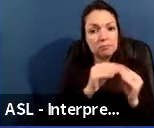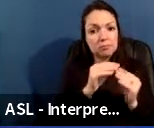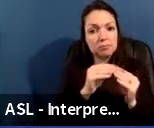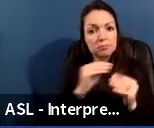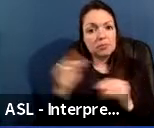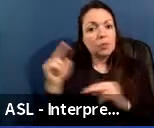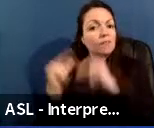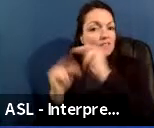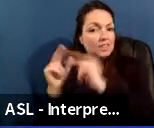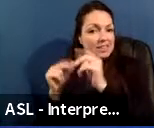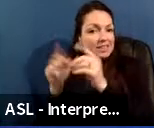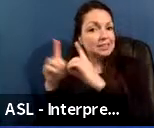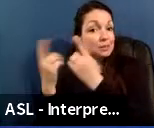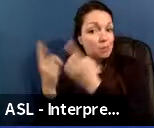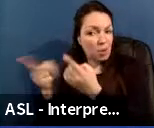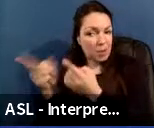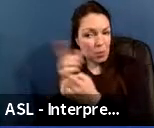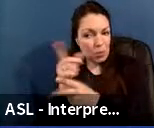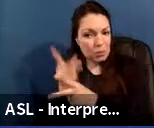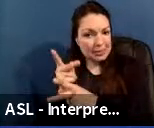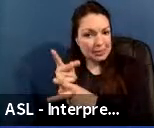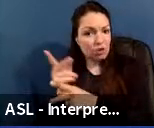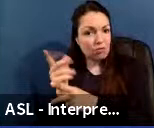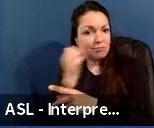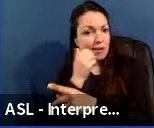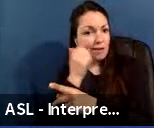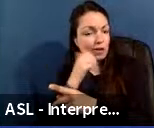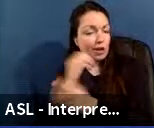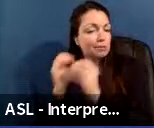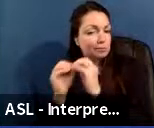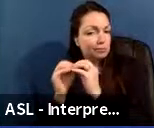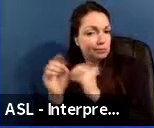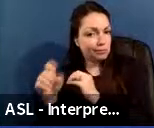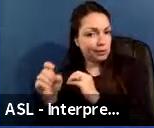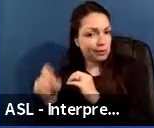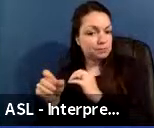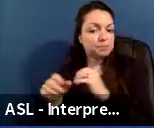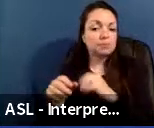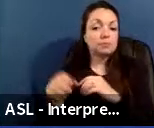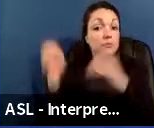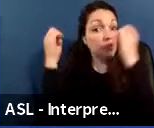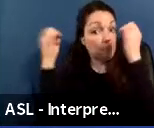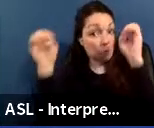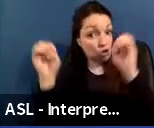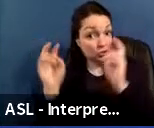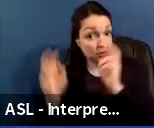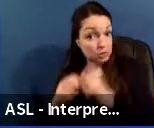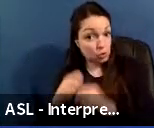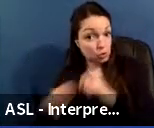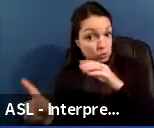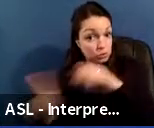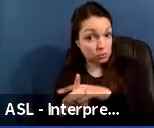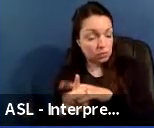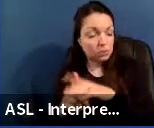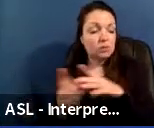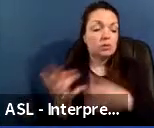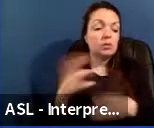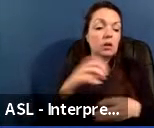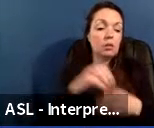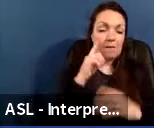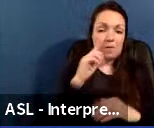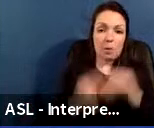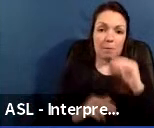the facilities department for day-to-day maintenance or emergency issues as part of building